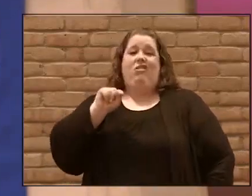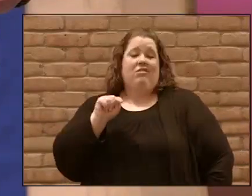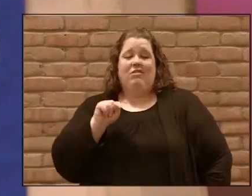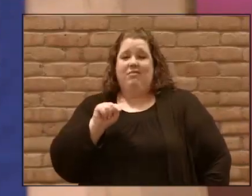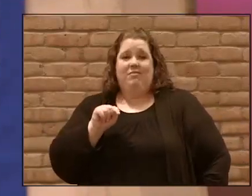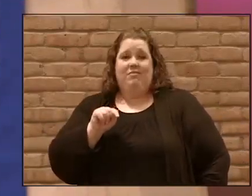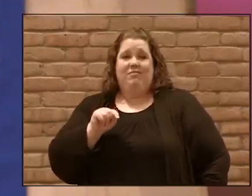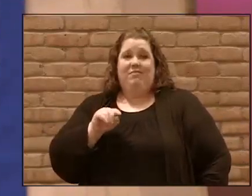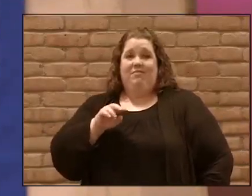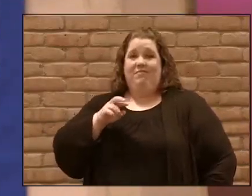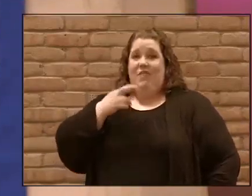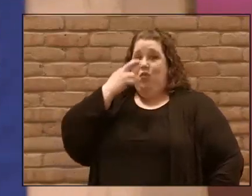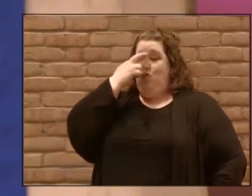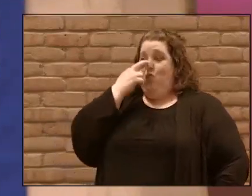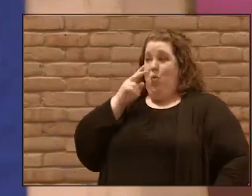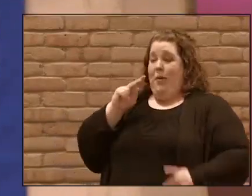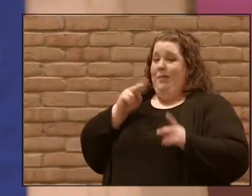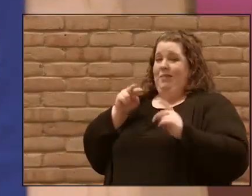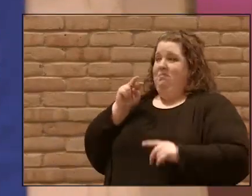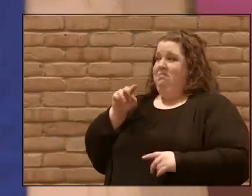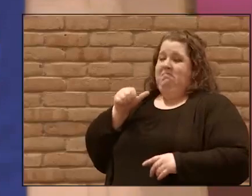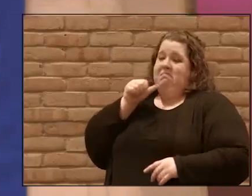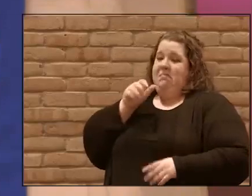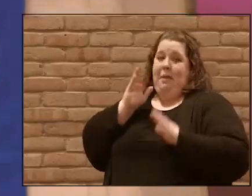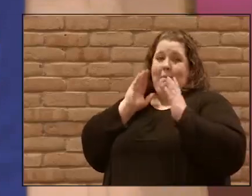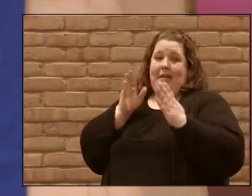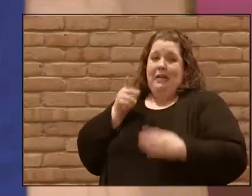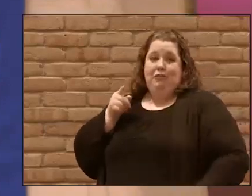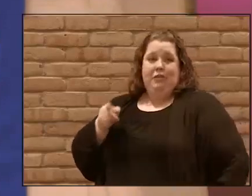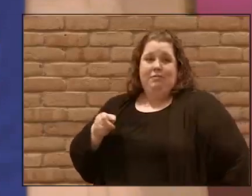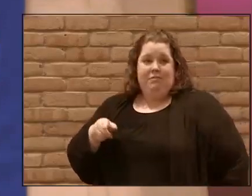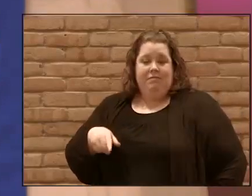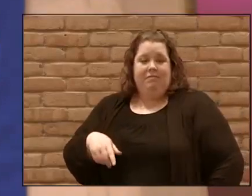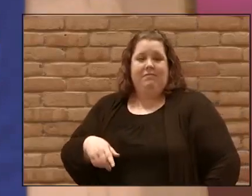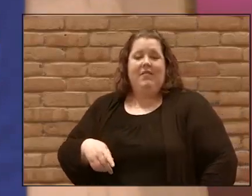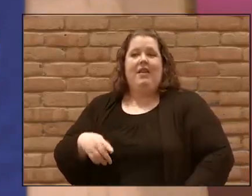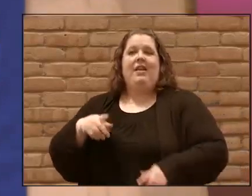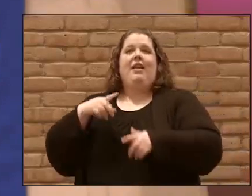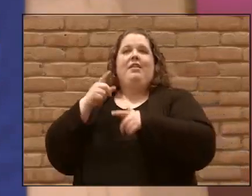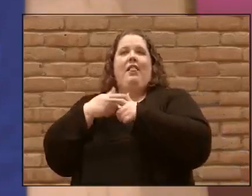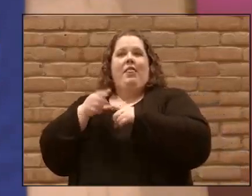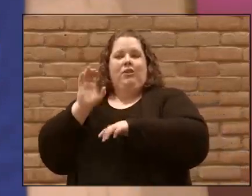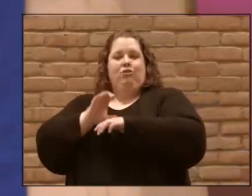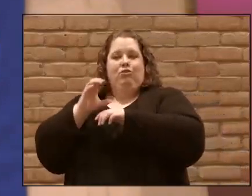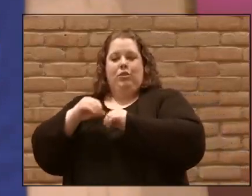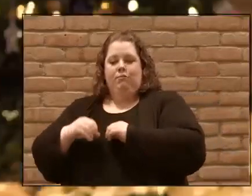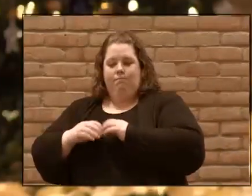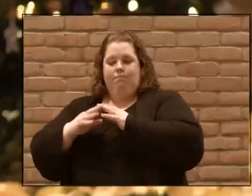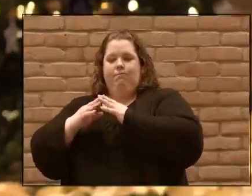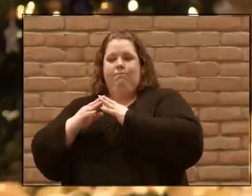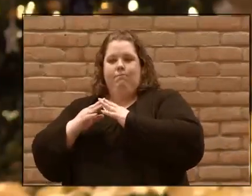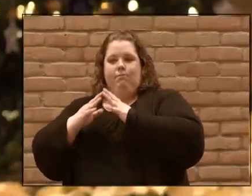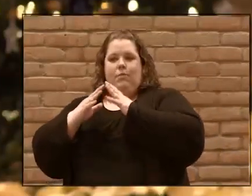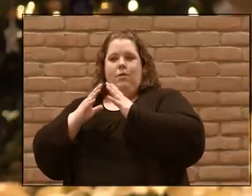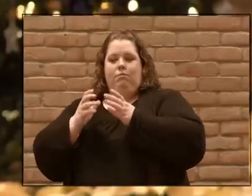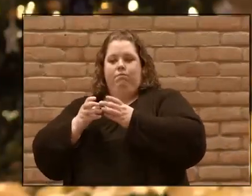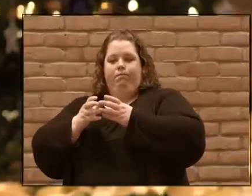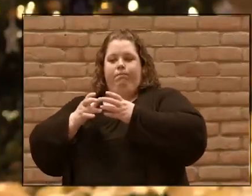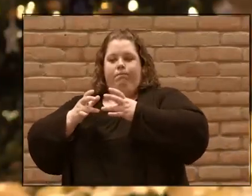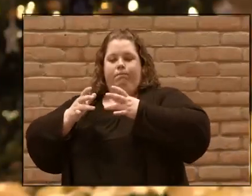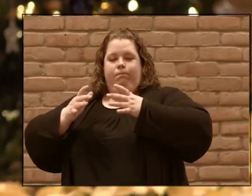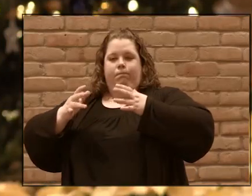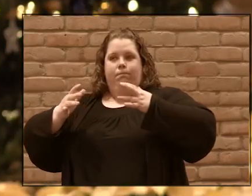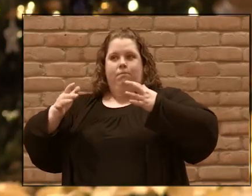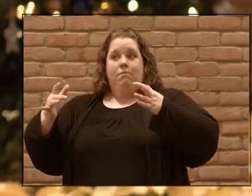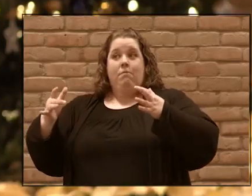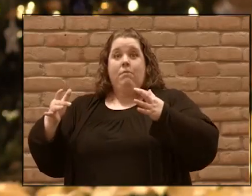wasn't even paying attention to them until they started to grow. And as the church started to grow and grow and grow, soon it became